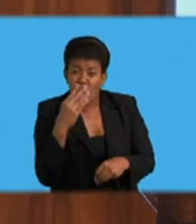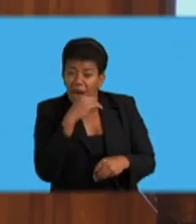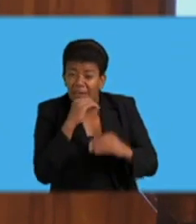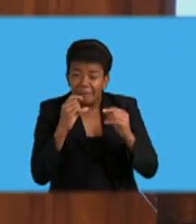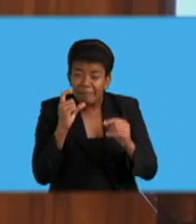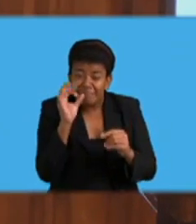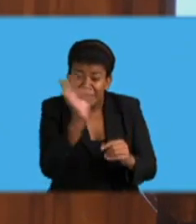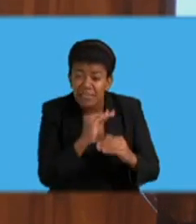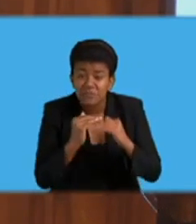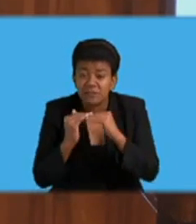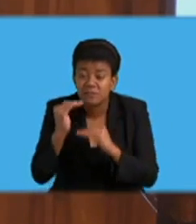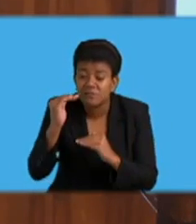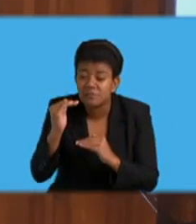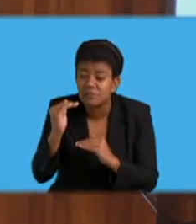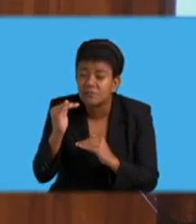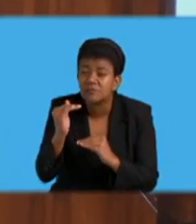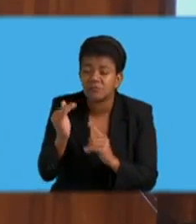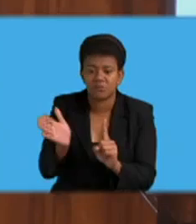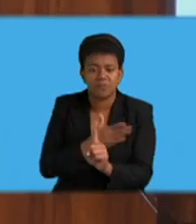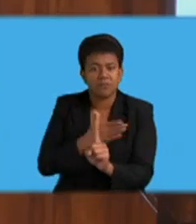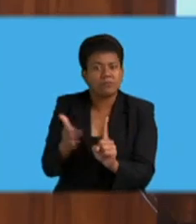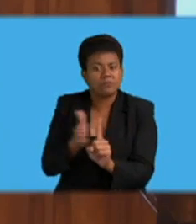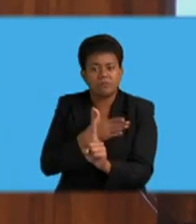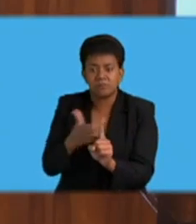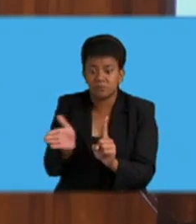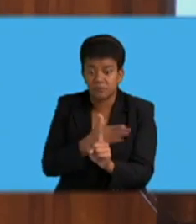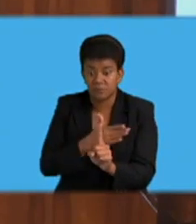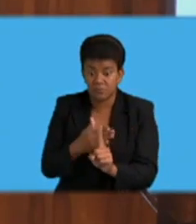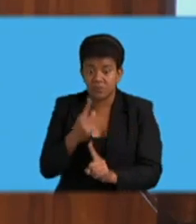assaults by 34.5%.